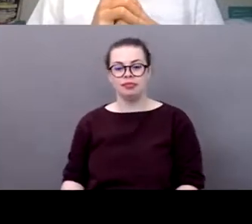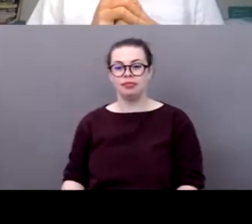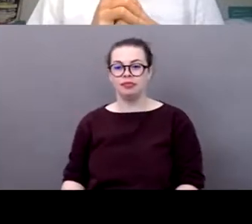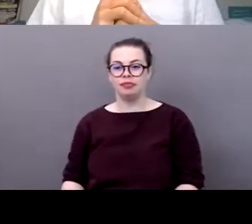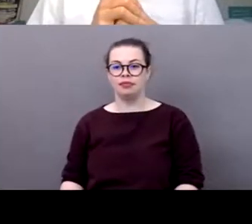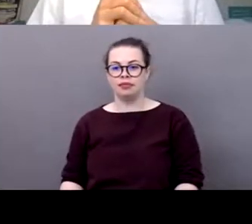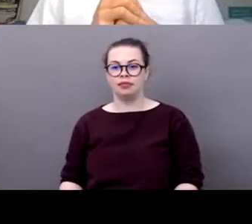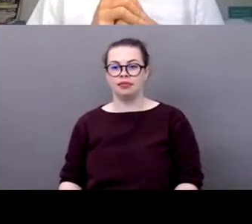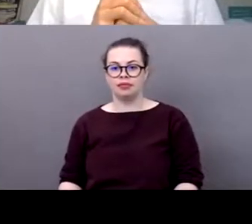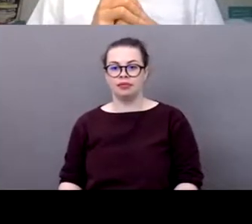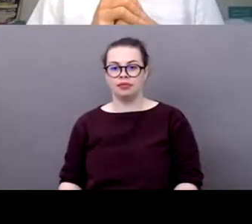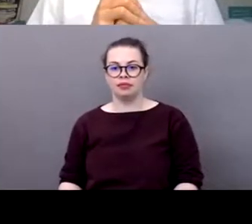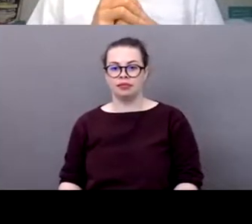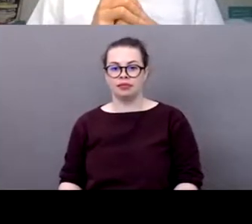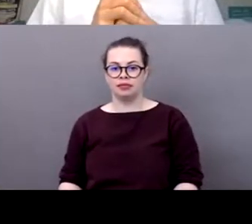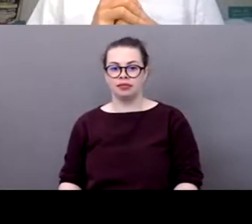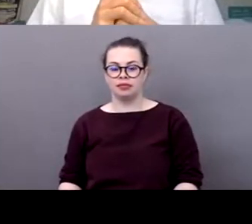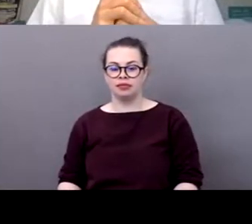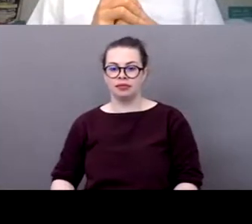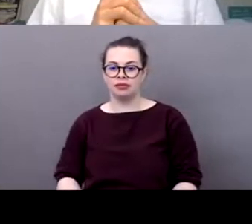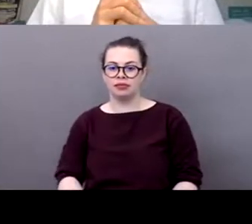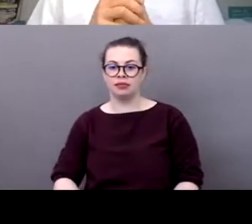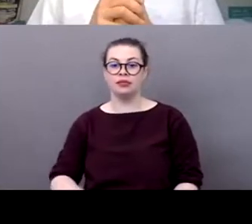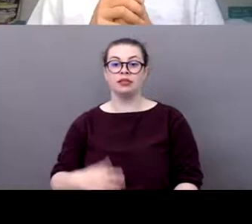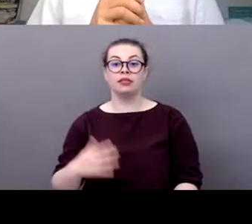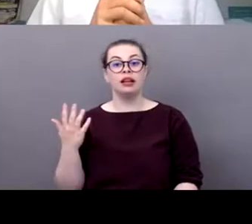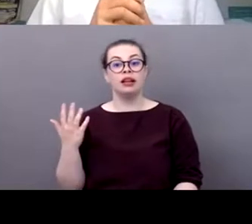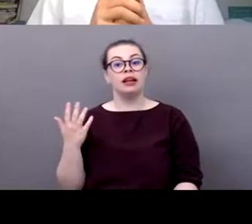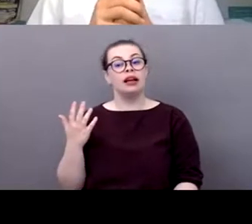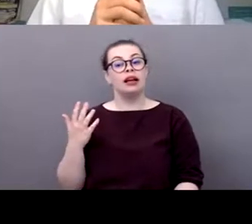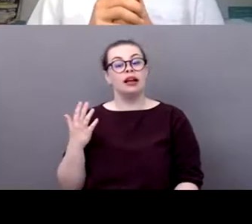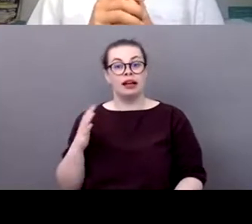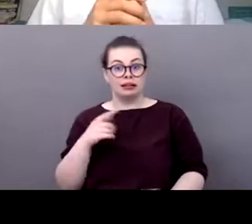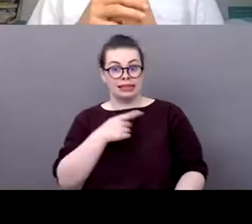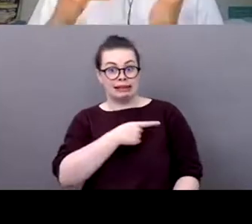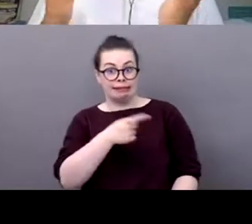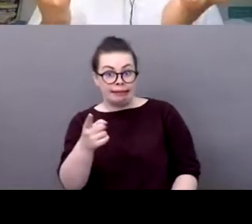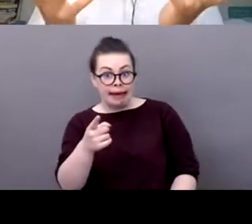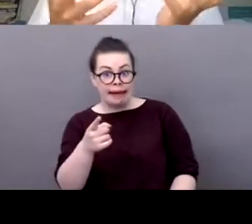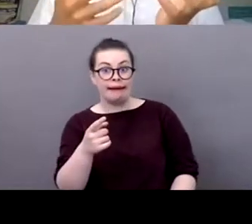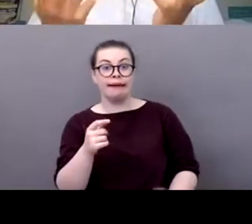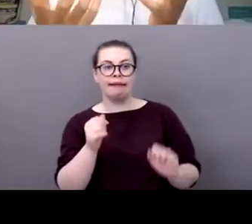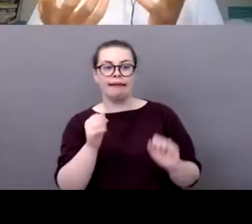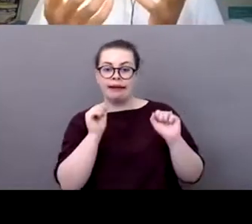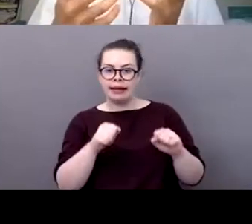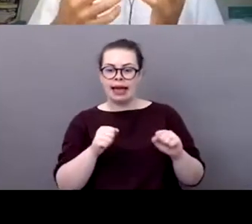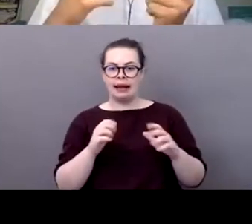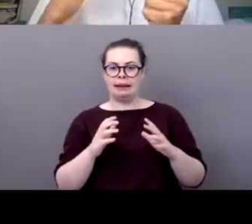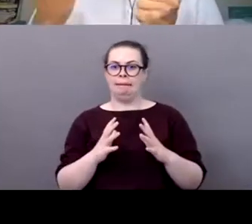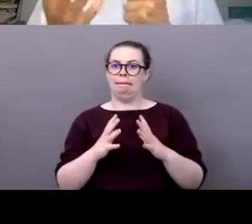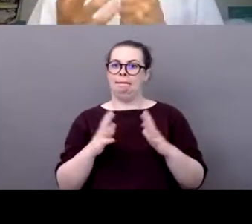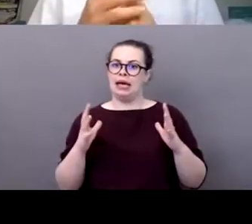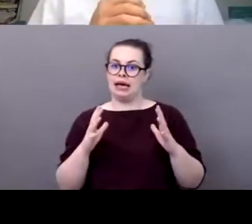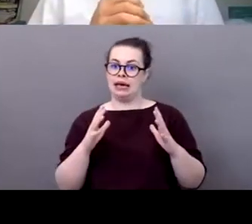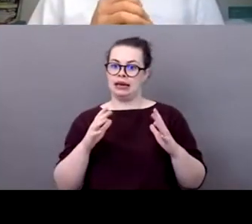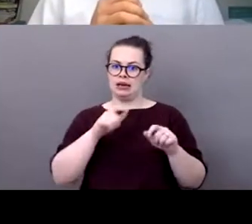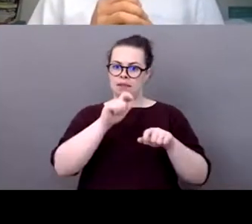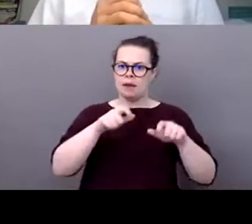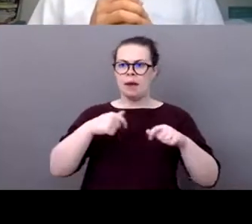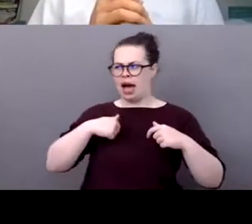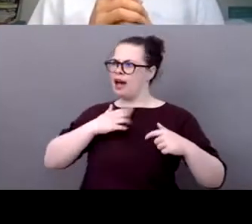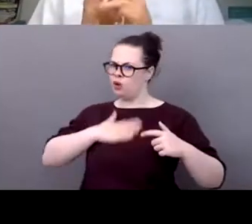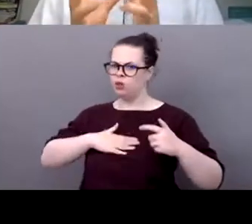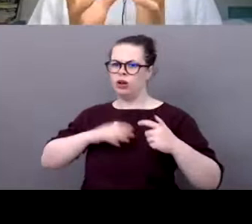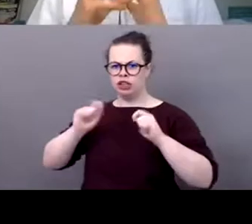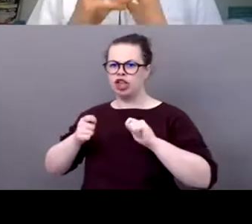mess they they can have a very big impact on people and people's mindsets and